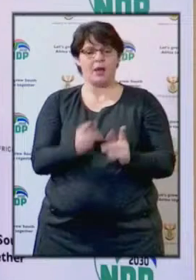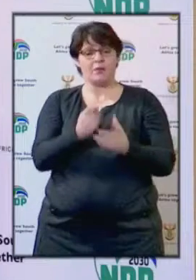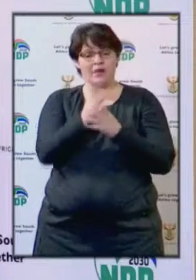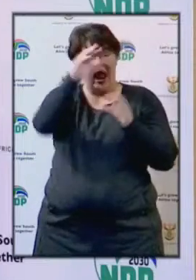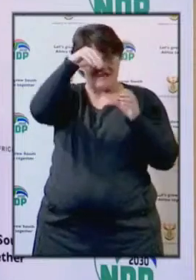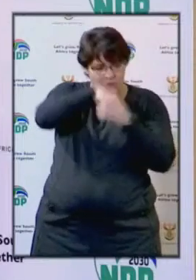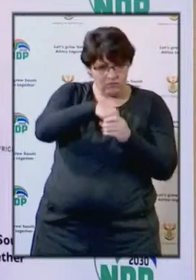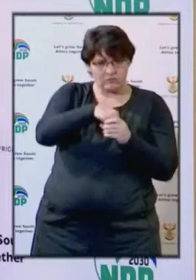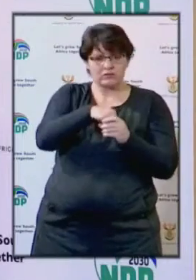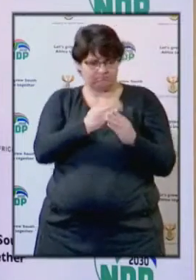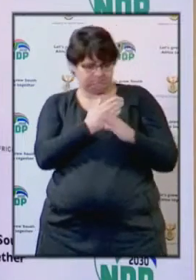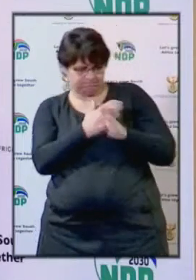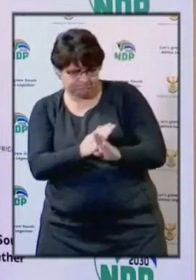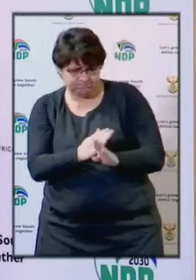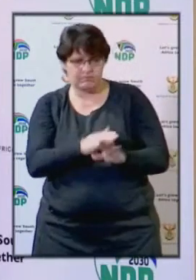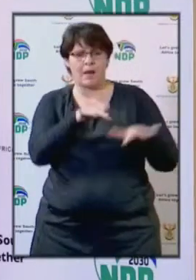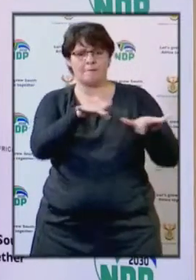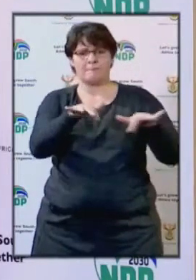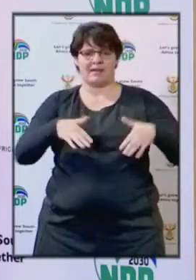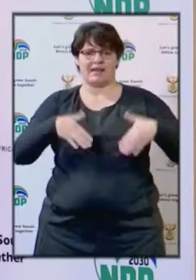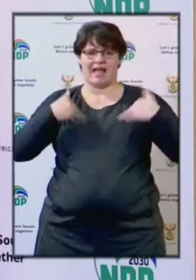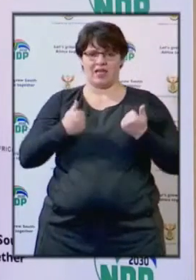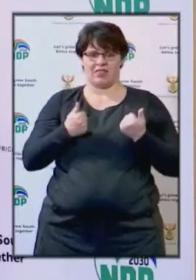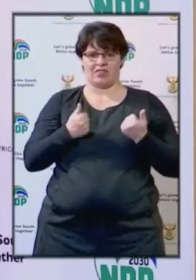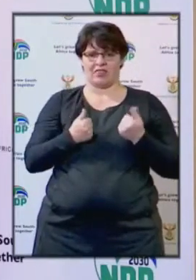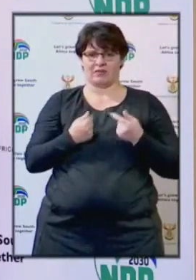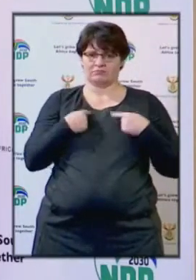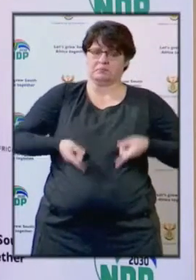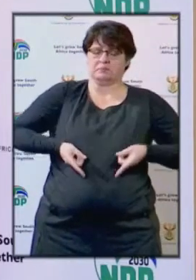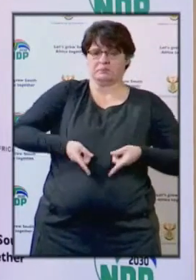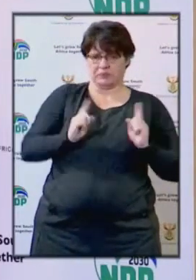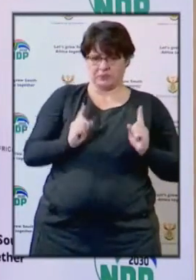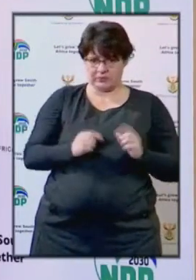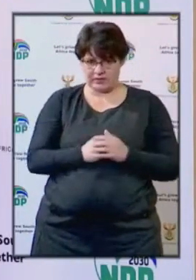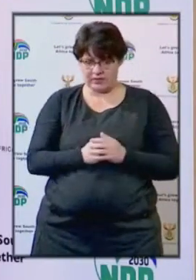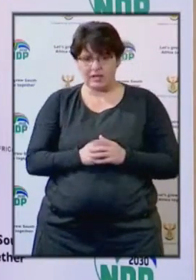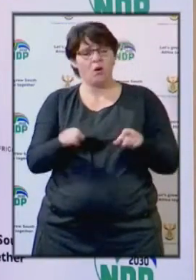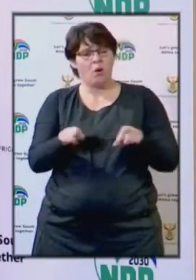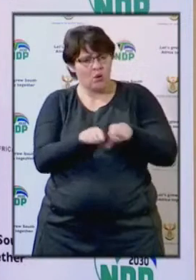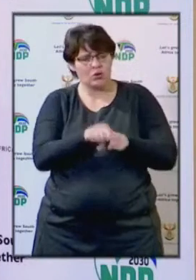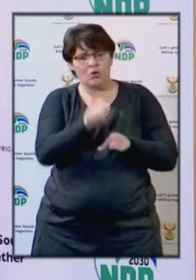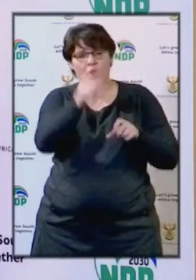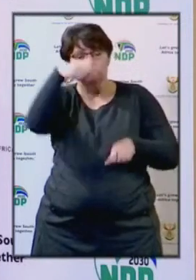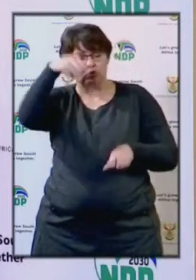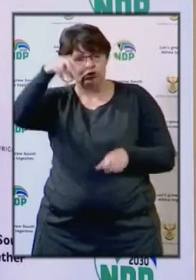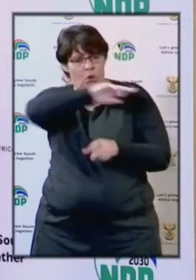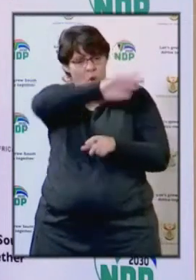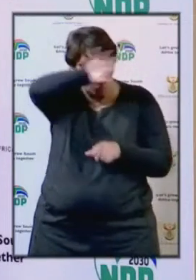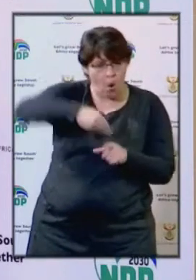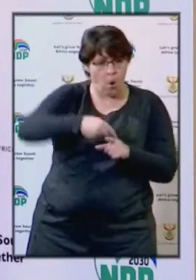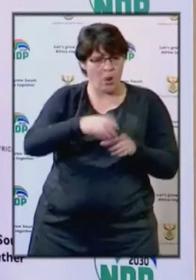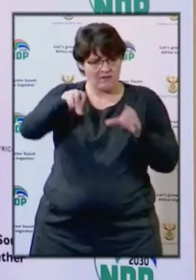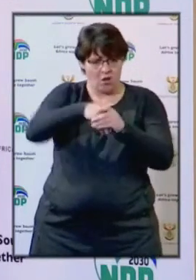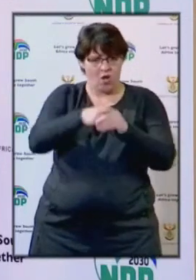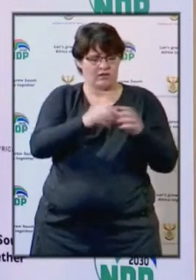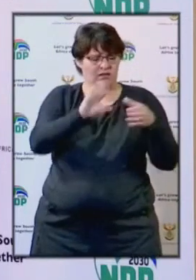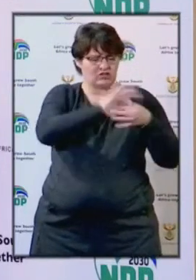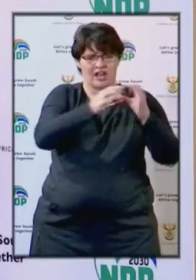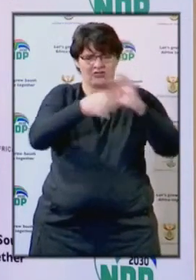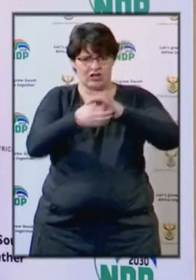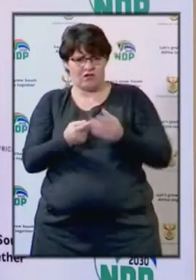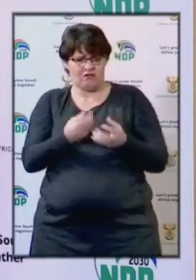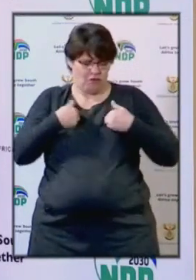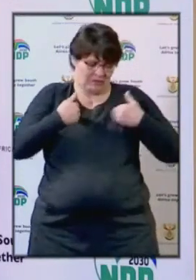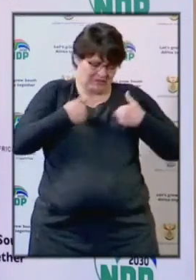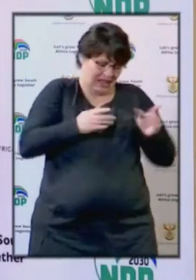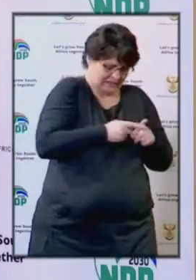threat, and based on local risk assessment involving every part of the tourism value chain. Last week,